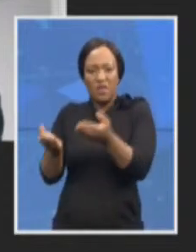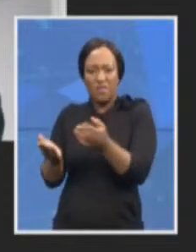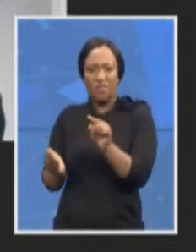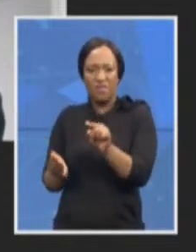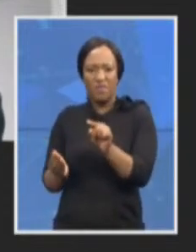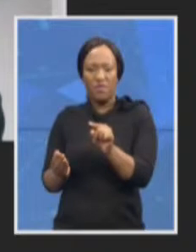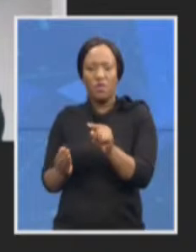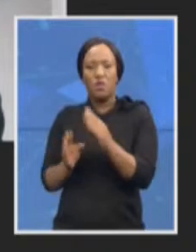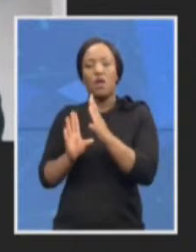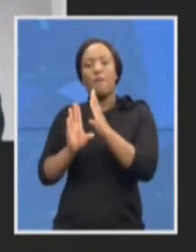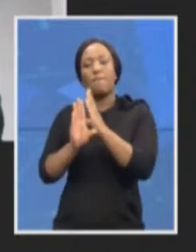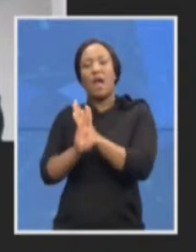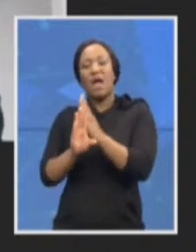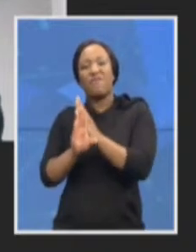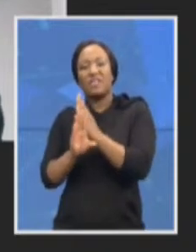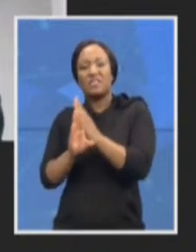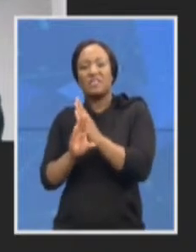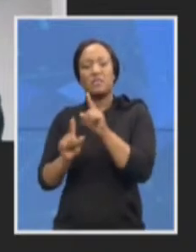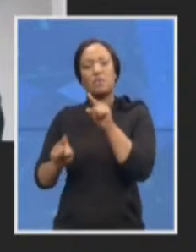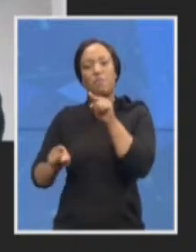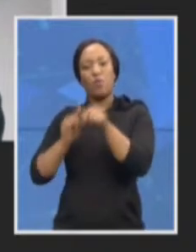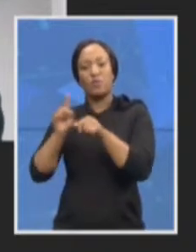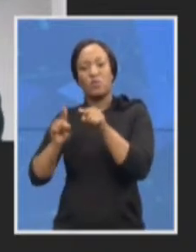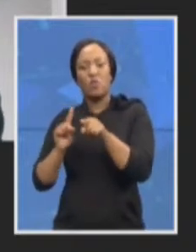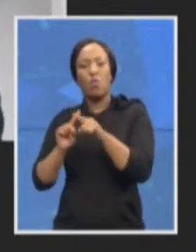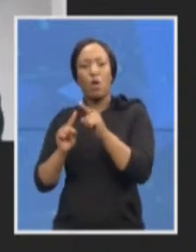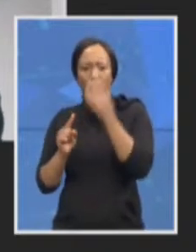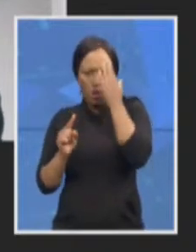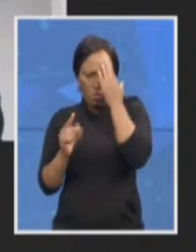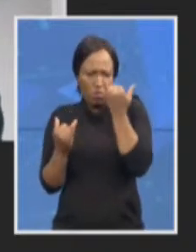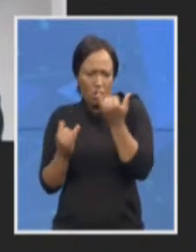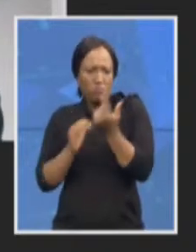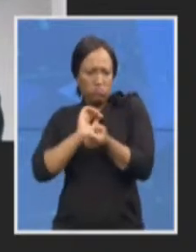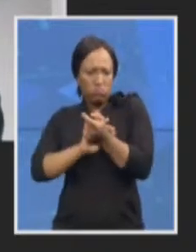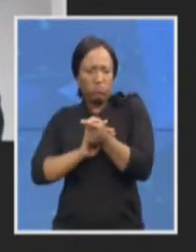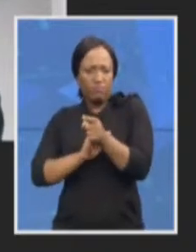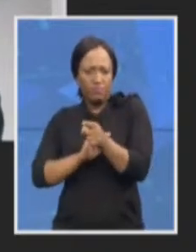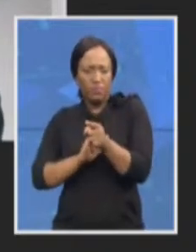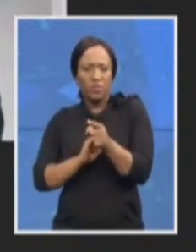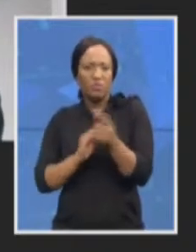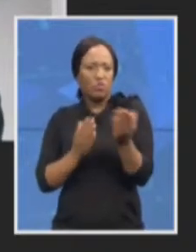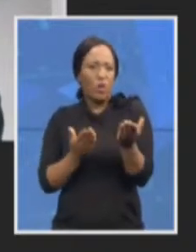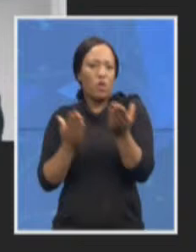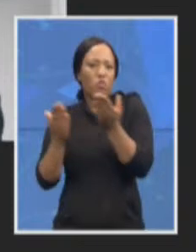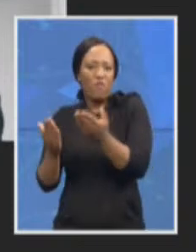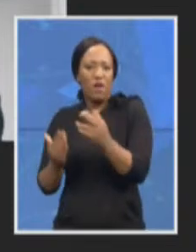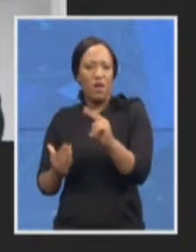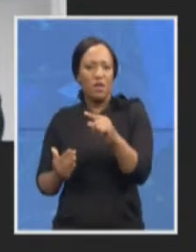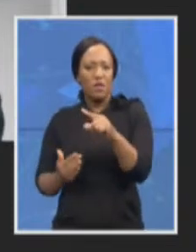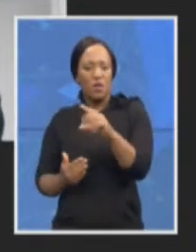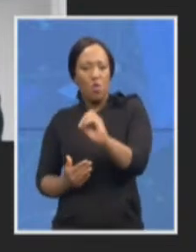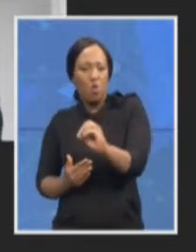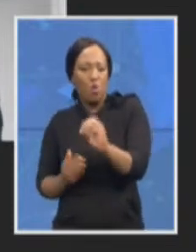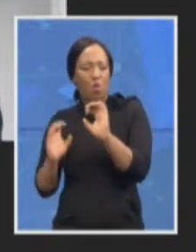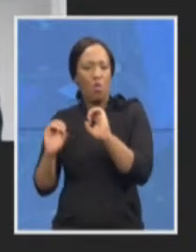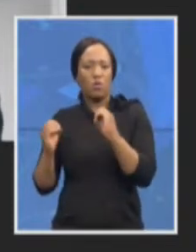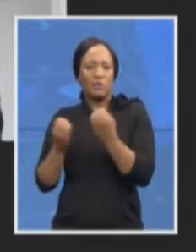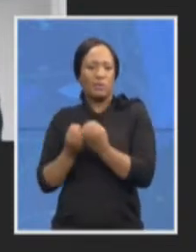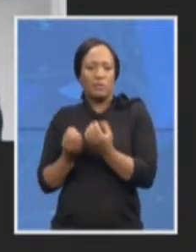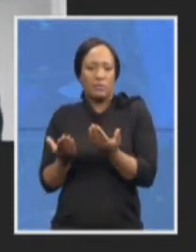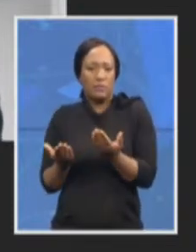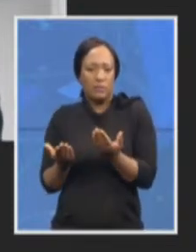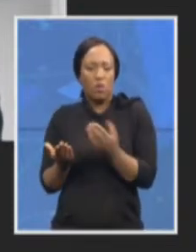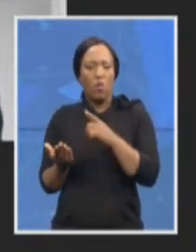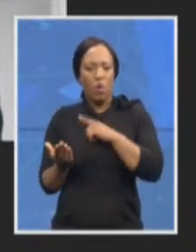this is already happening but handed over to NGOs organizations that have shown that they can collate and